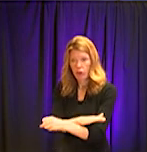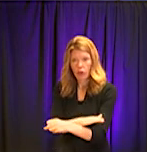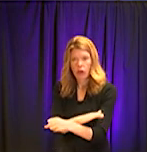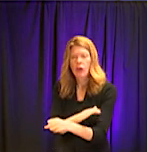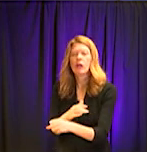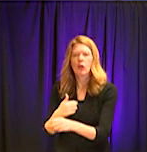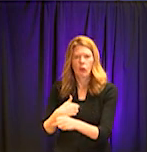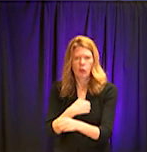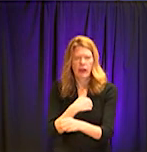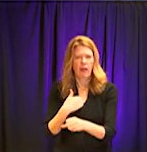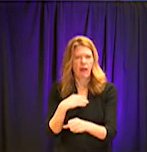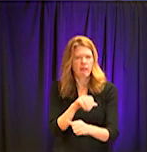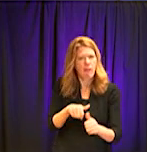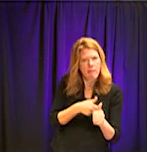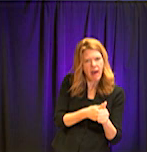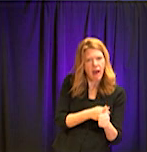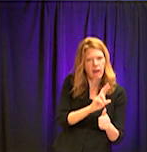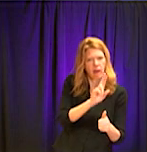this event.